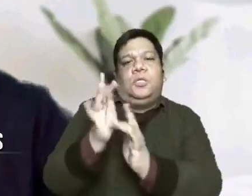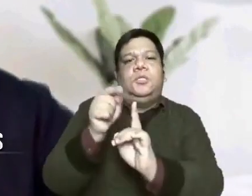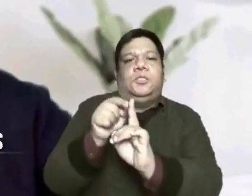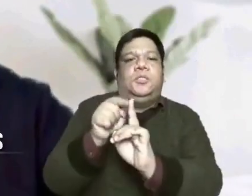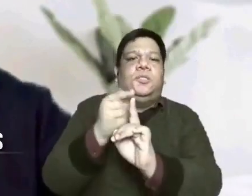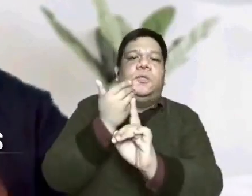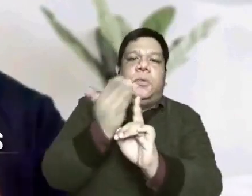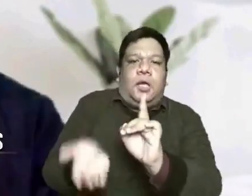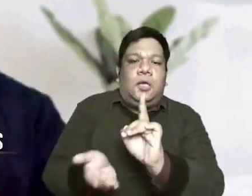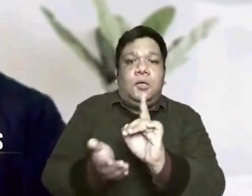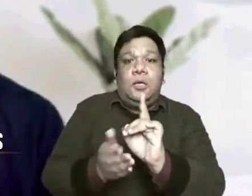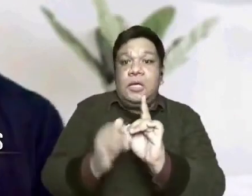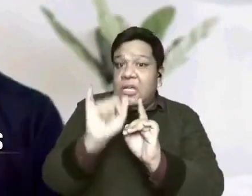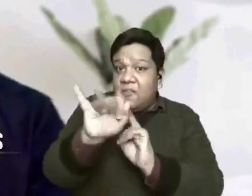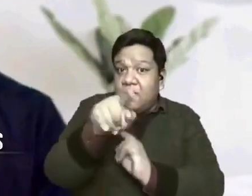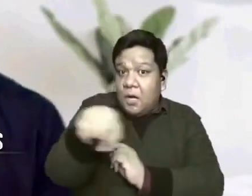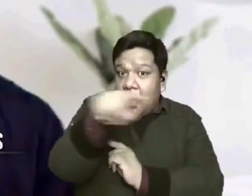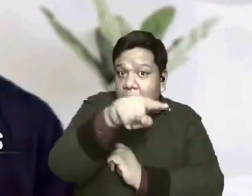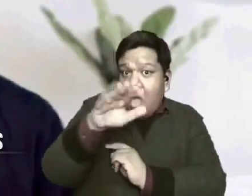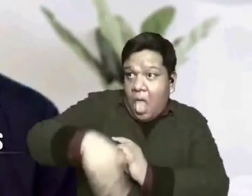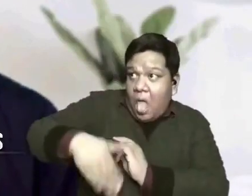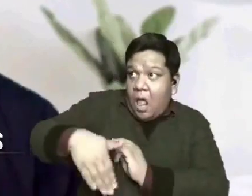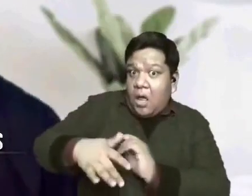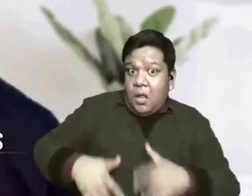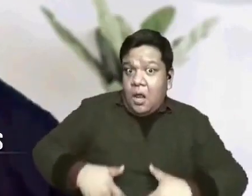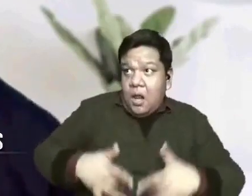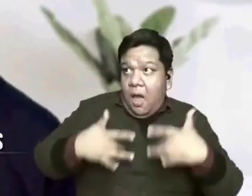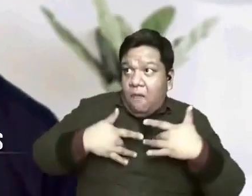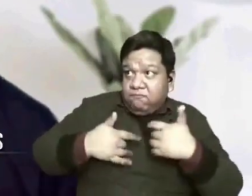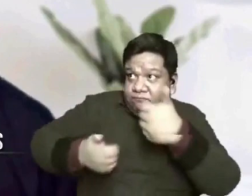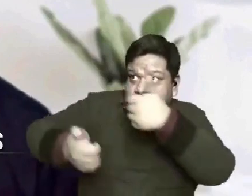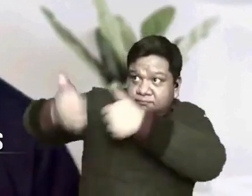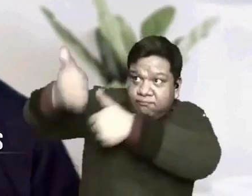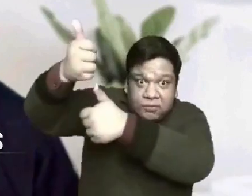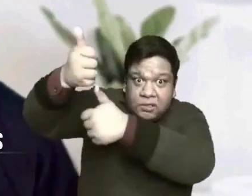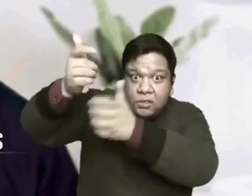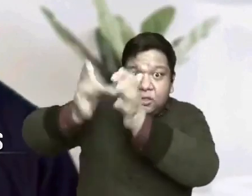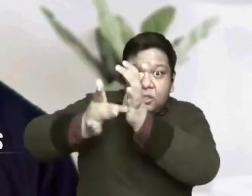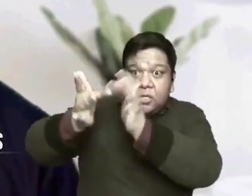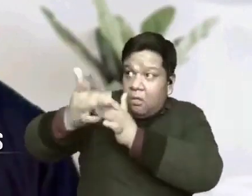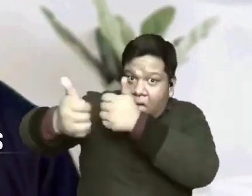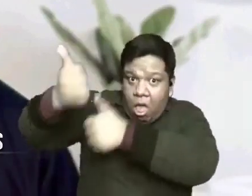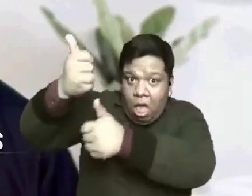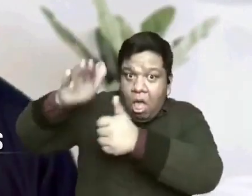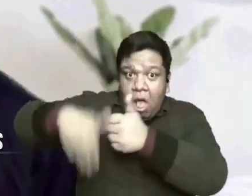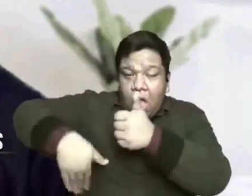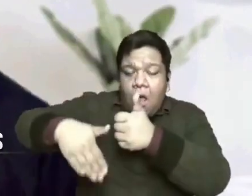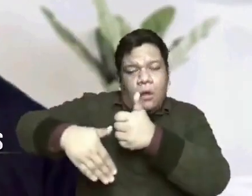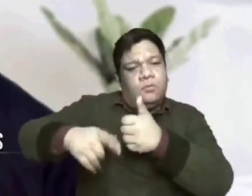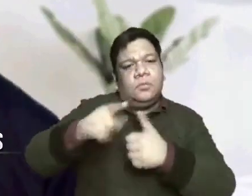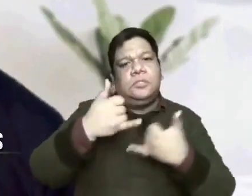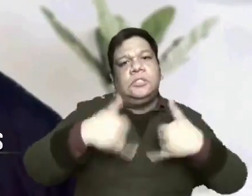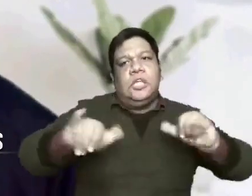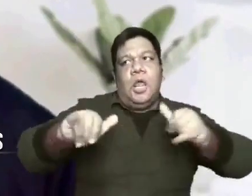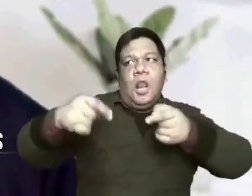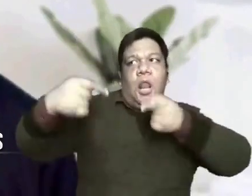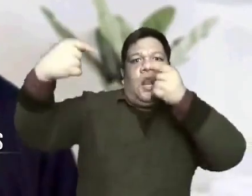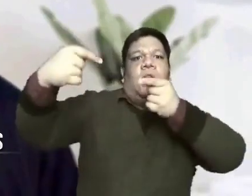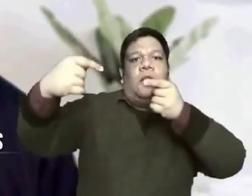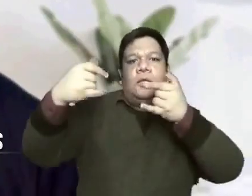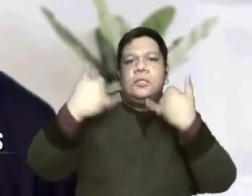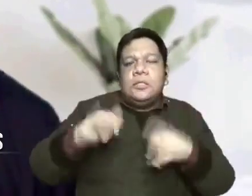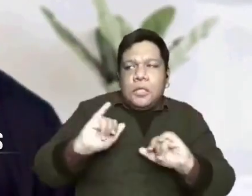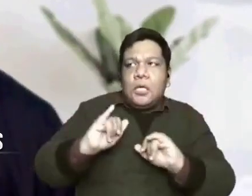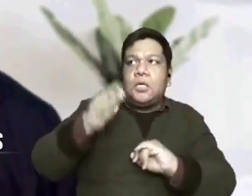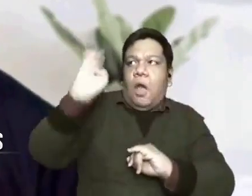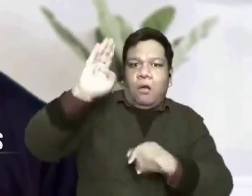Therefore, if you have not surrendered your life to Jesus yet, you are still an enemy of God. You are still under the wrath